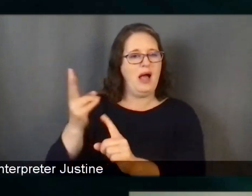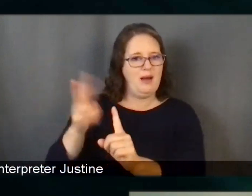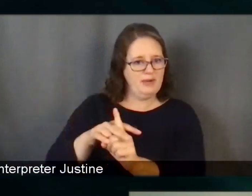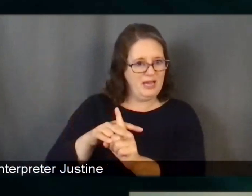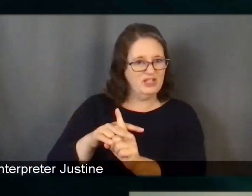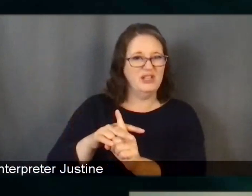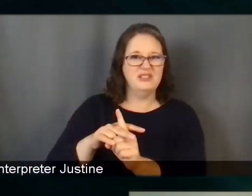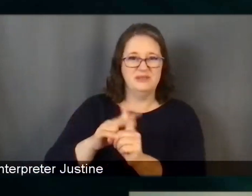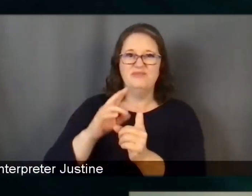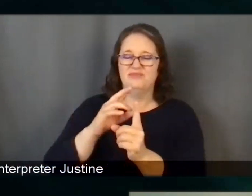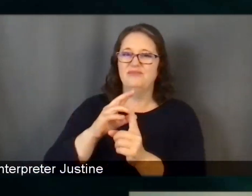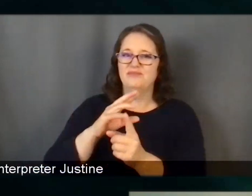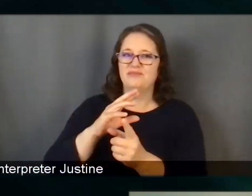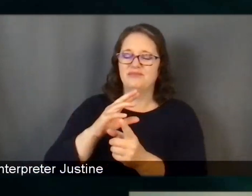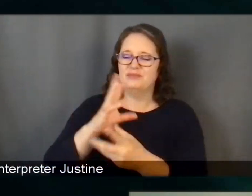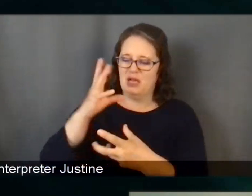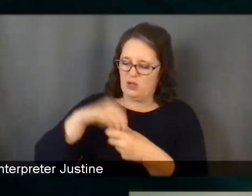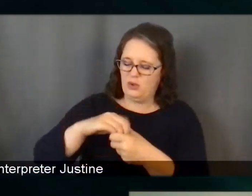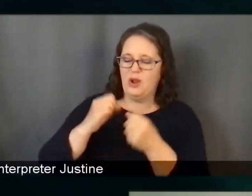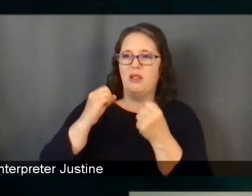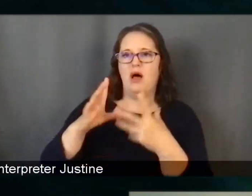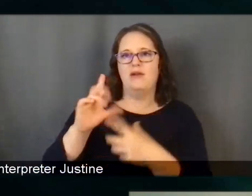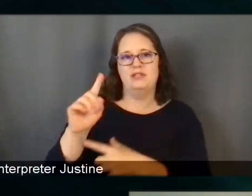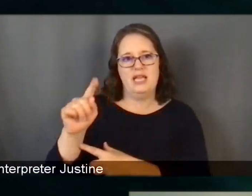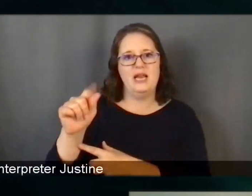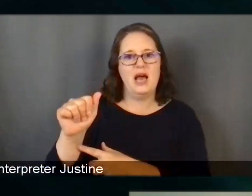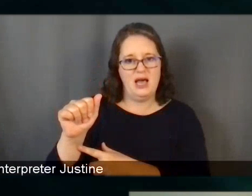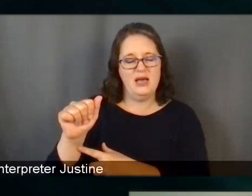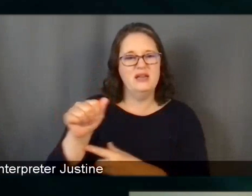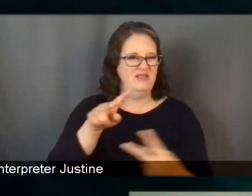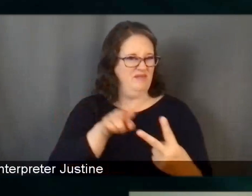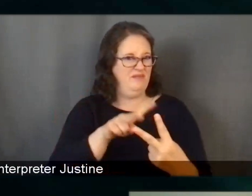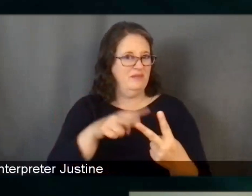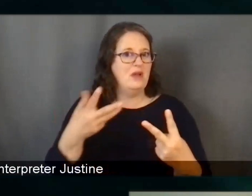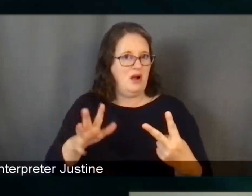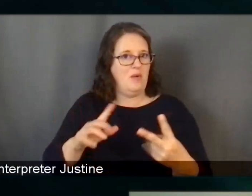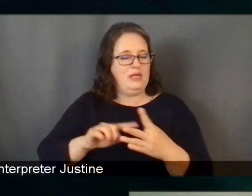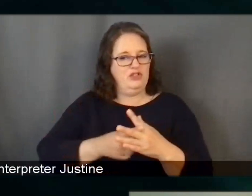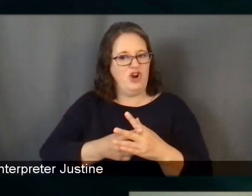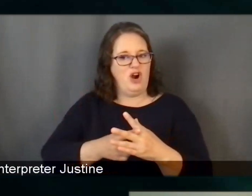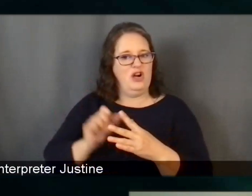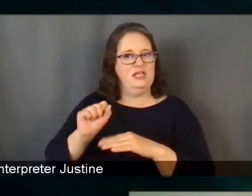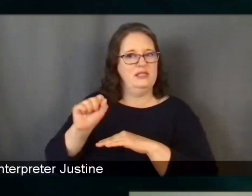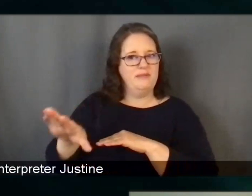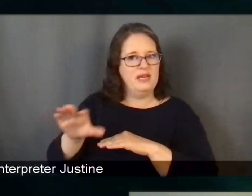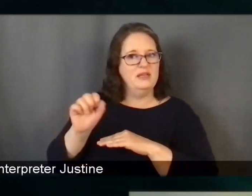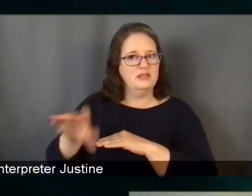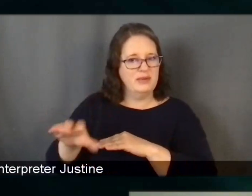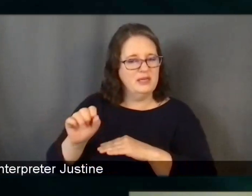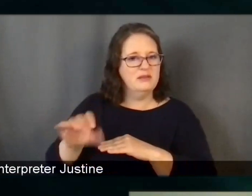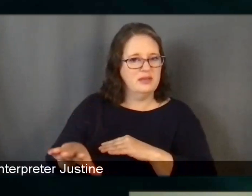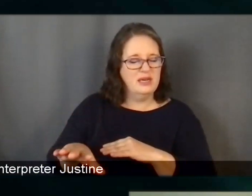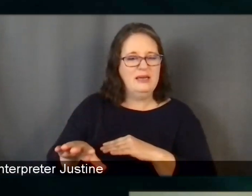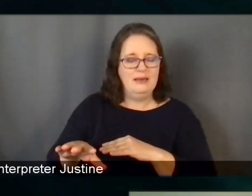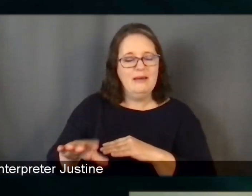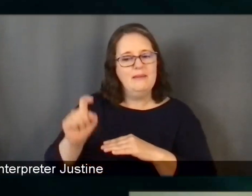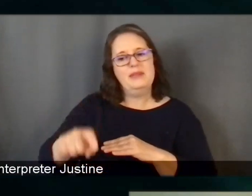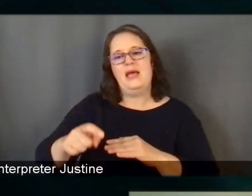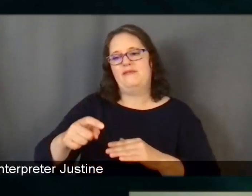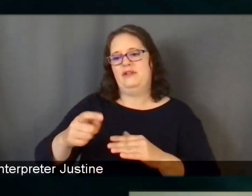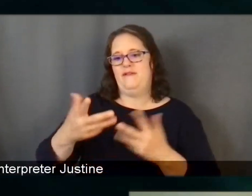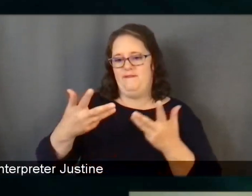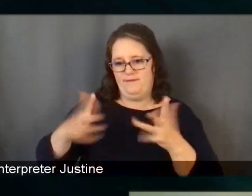Like I said, Moderna and Pfizer have already started to do this. They've already started submitting some pieces, but they need to complete their application.